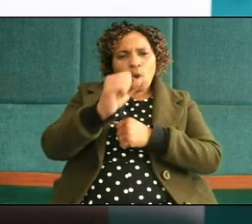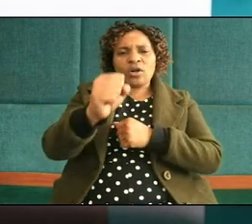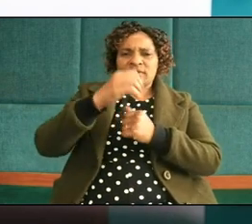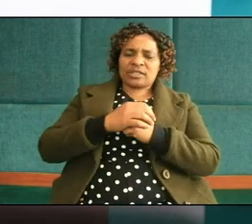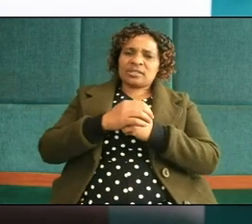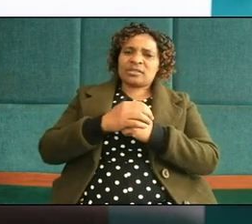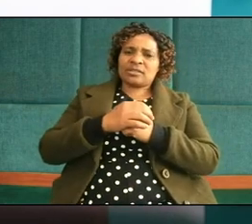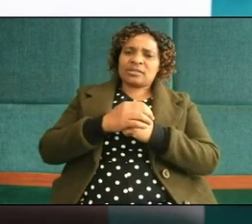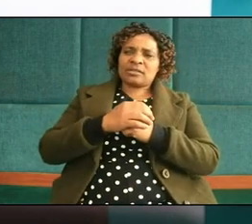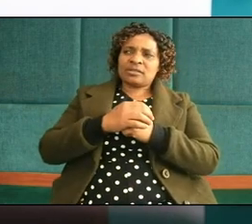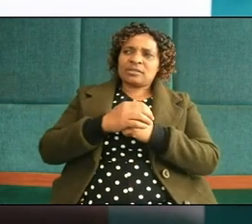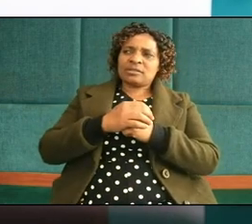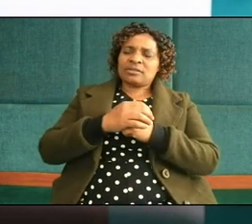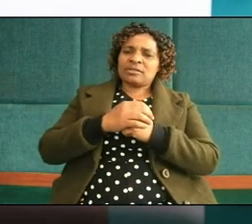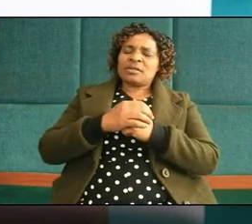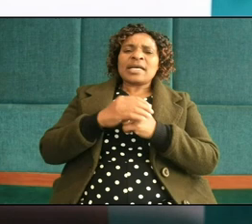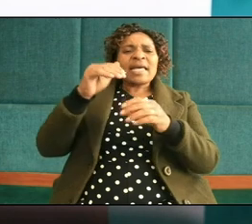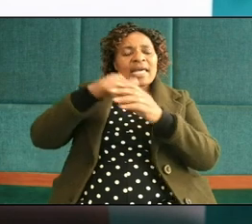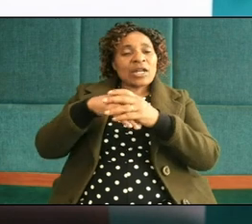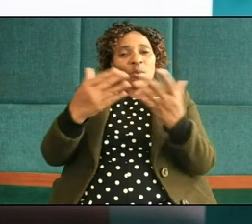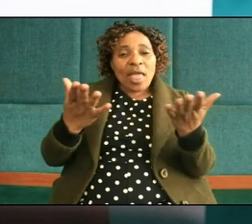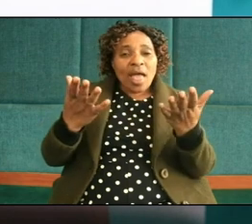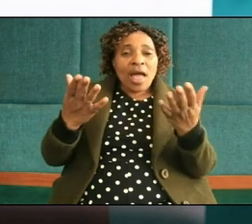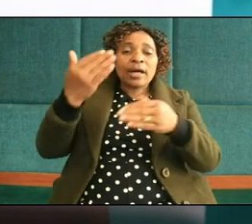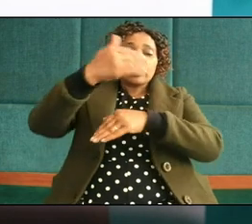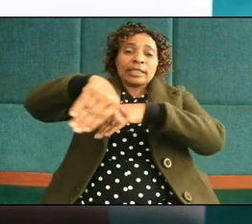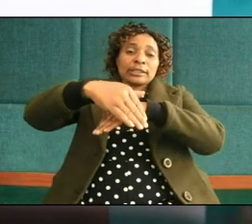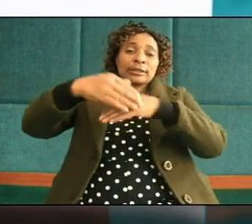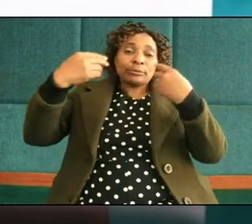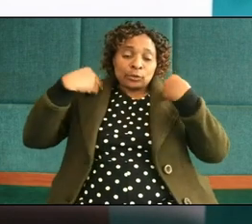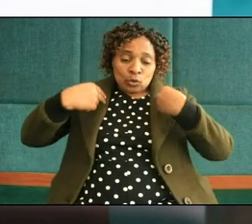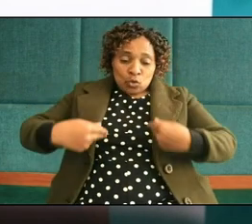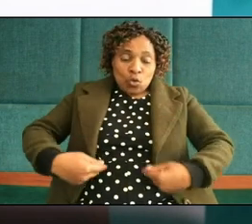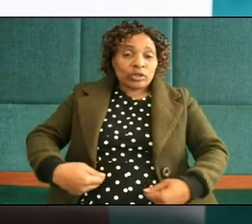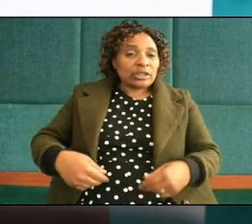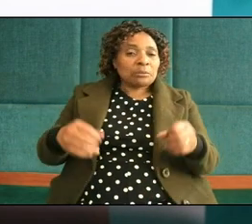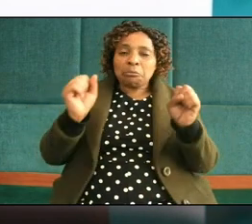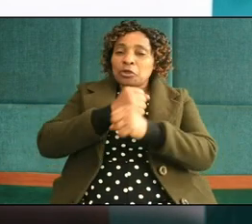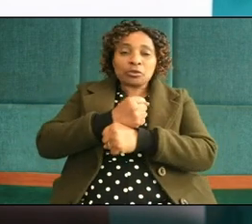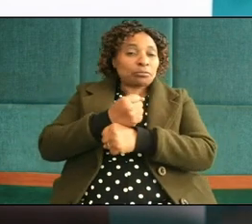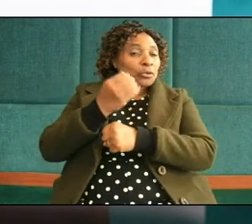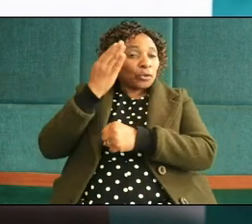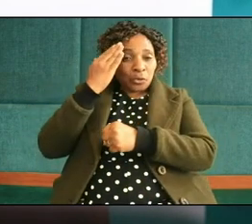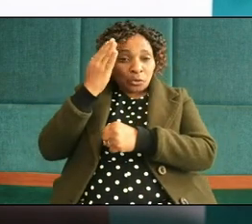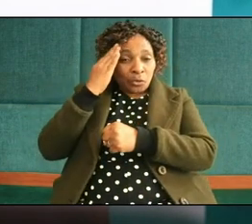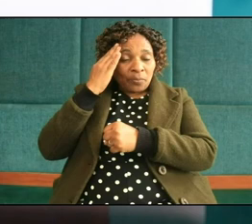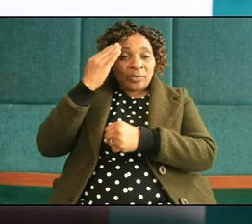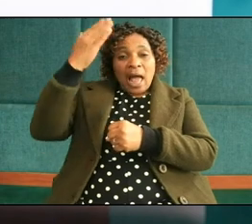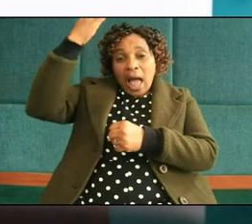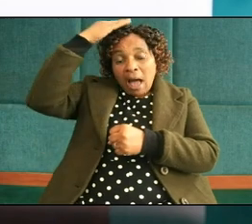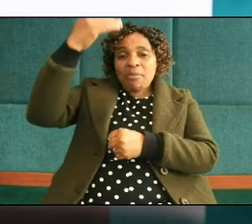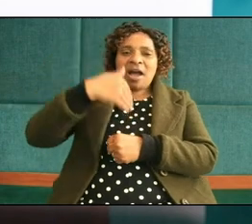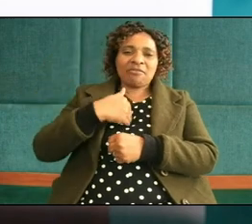are just clothing sheep's clothes so that you may not know them very humble they may be the first even